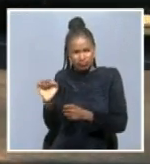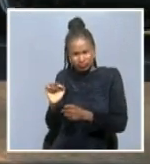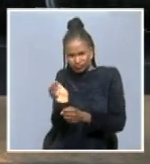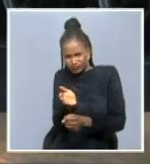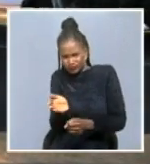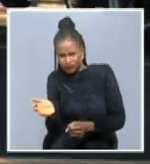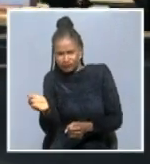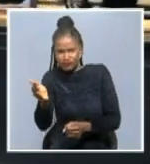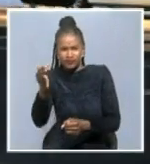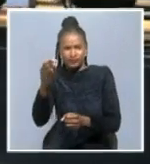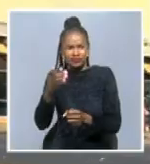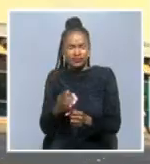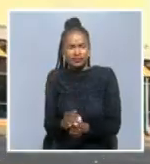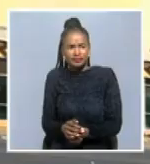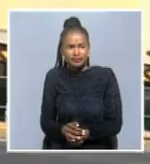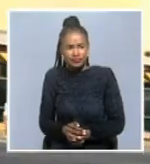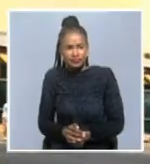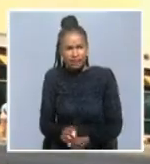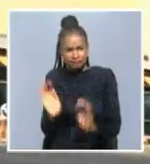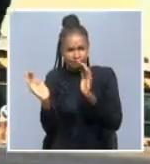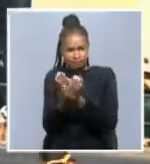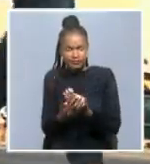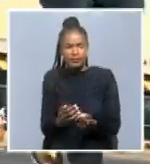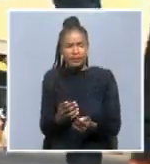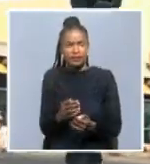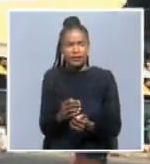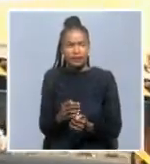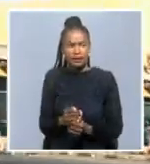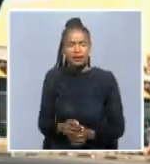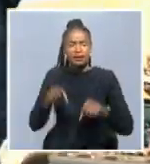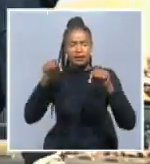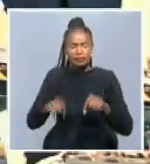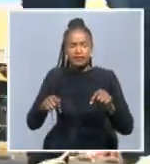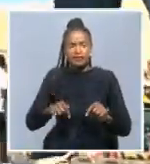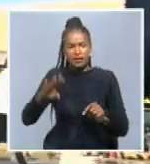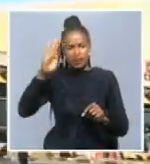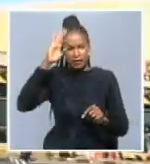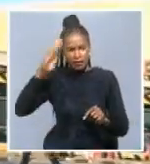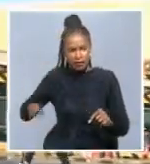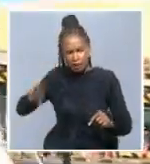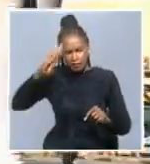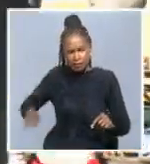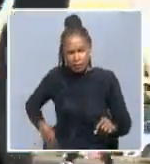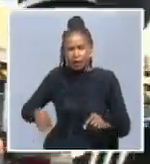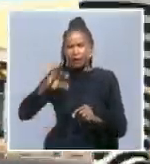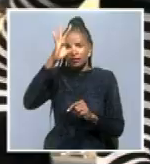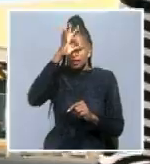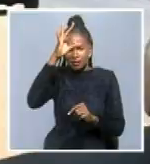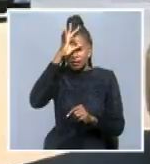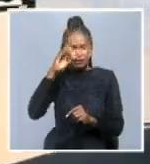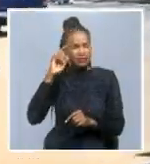have done is the committee or the security cluster, we have intensified